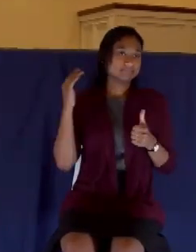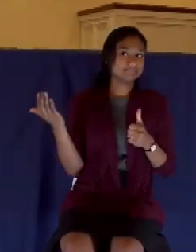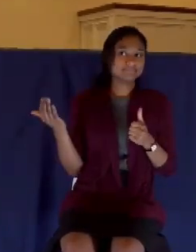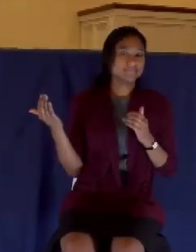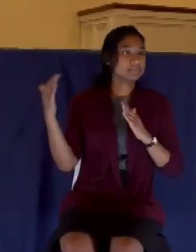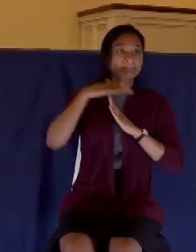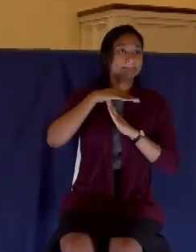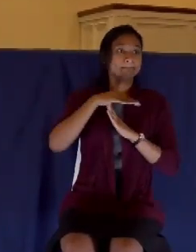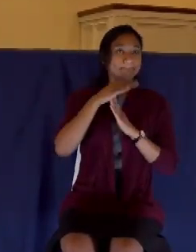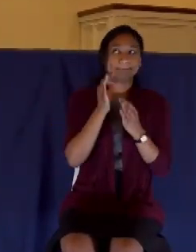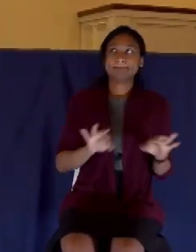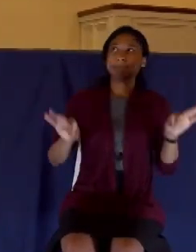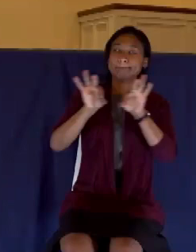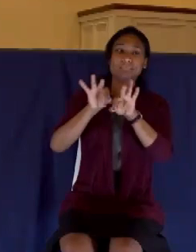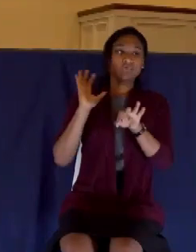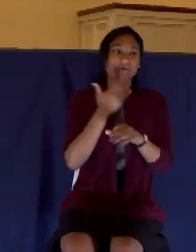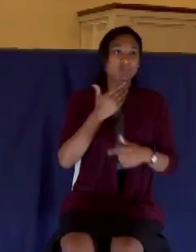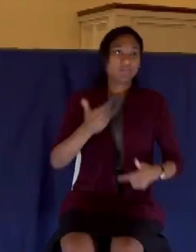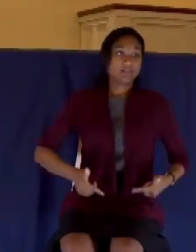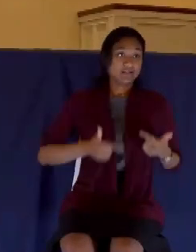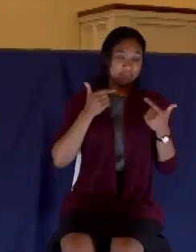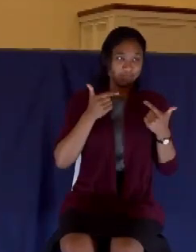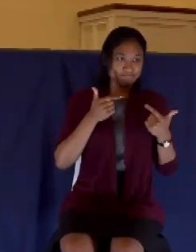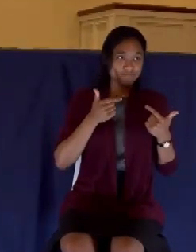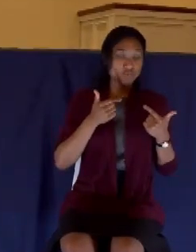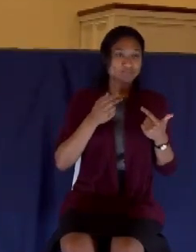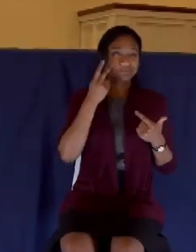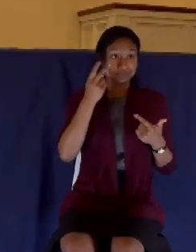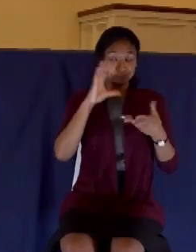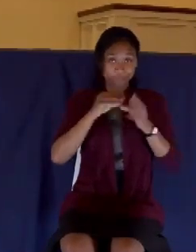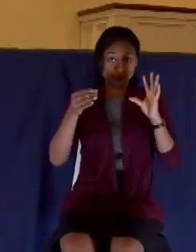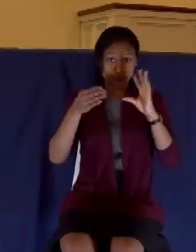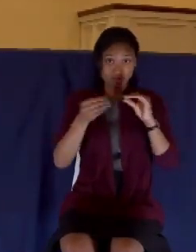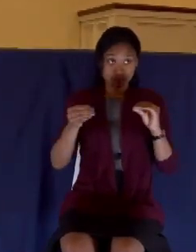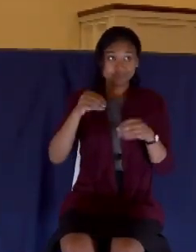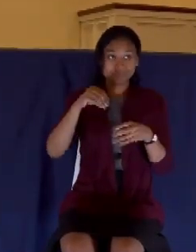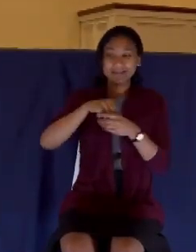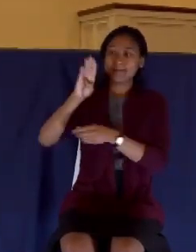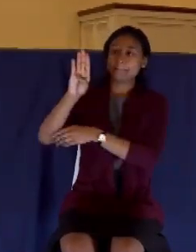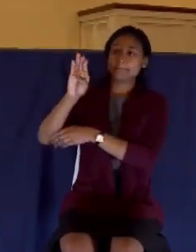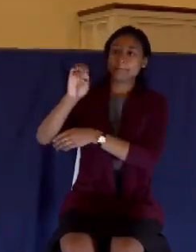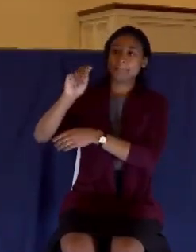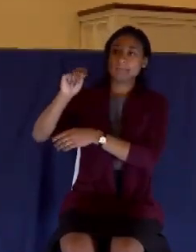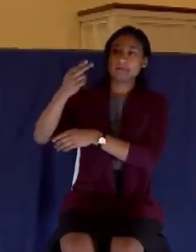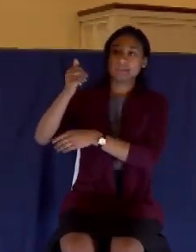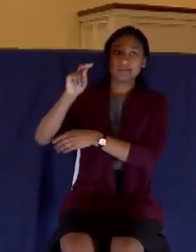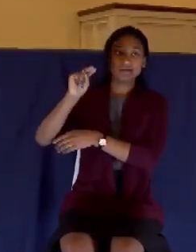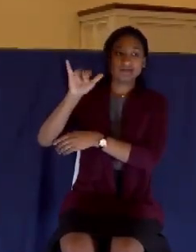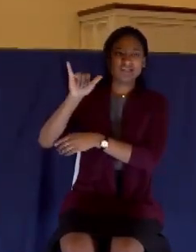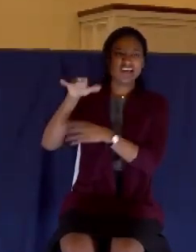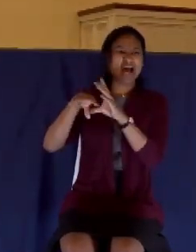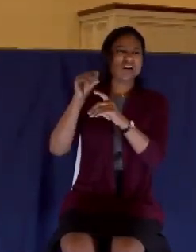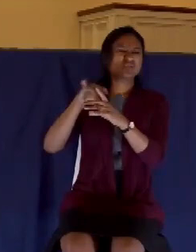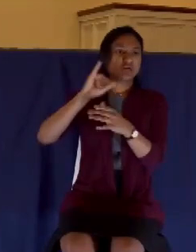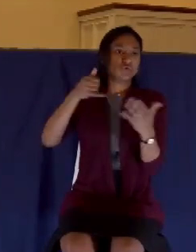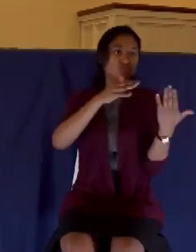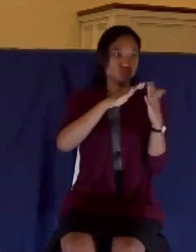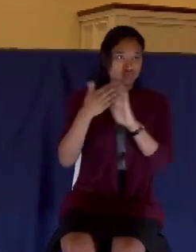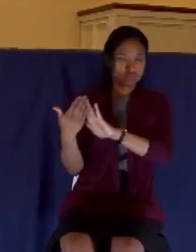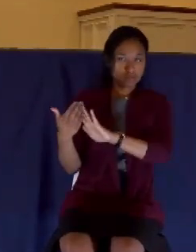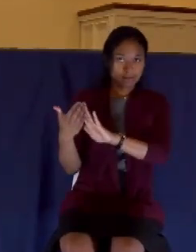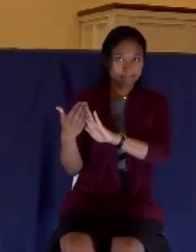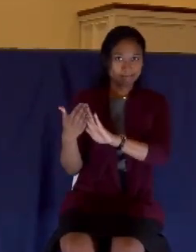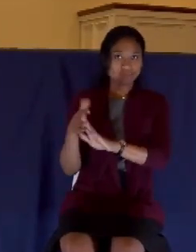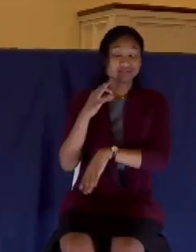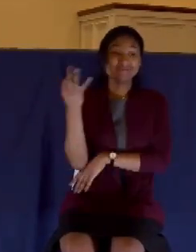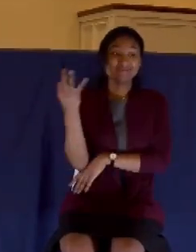leper as he sat at meat. So, where is this? This is in Bethany. This is just outside of Jerusalem. This was, again,